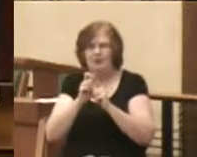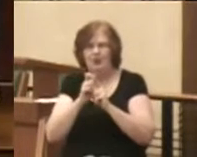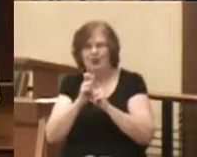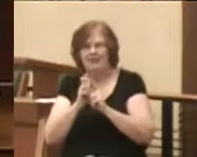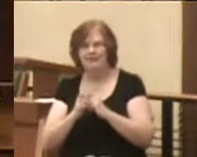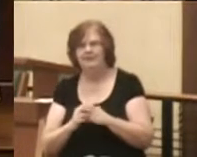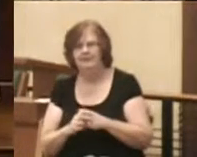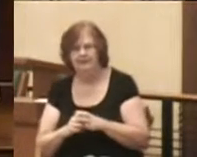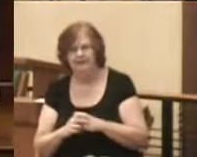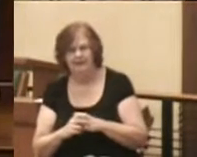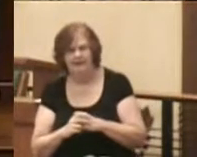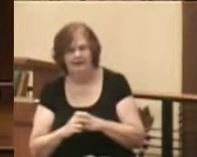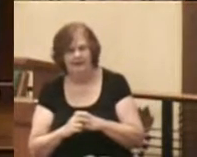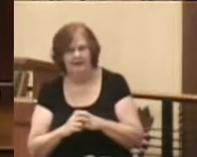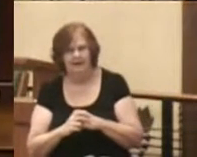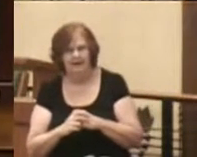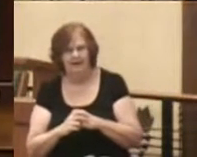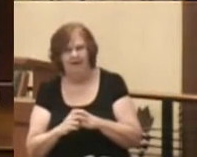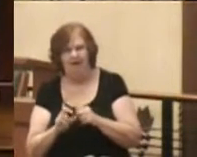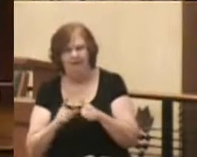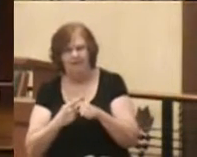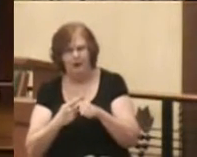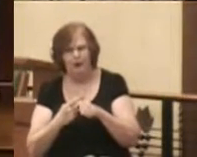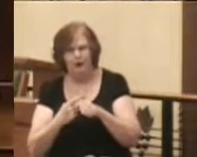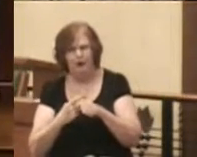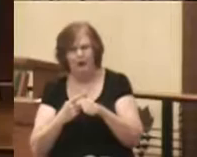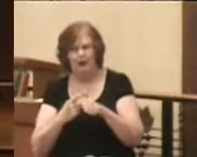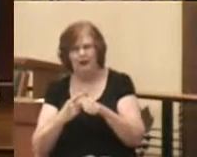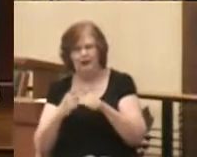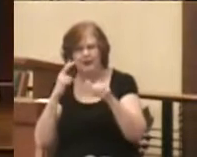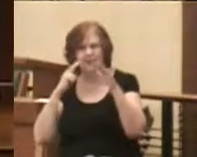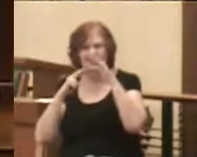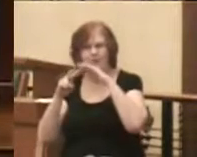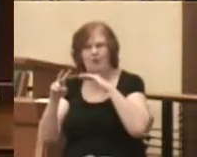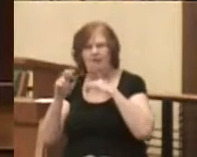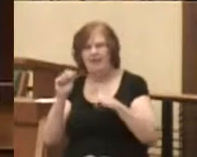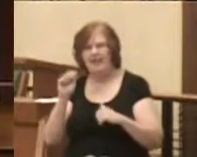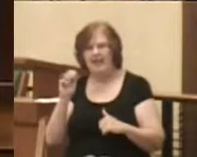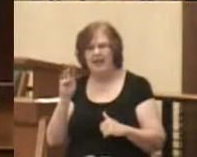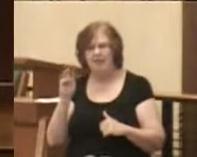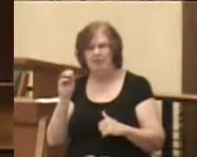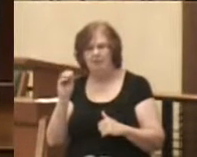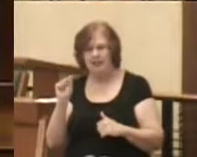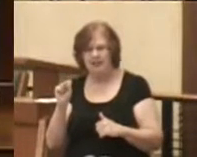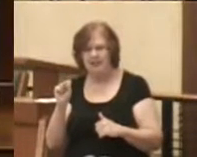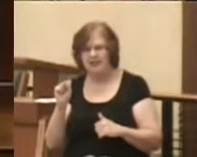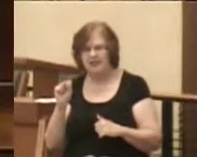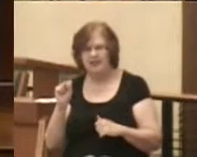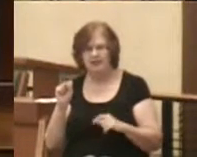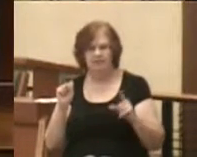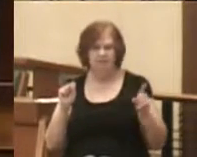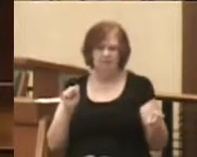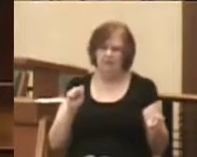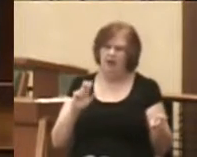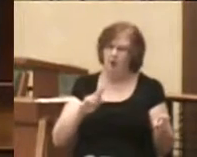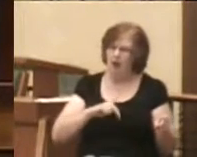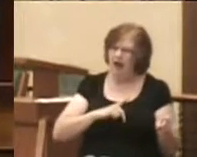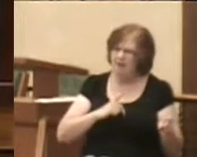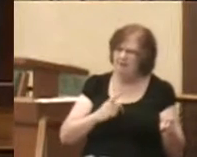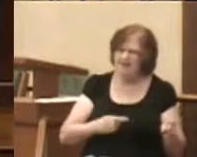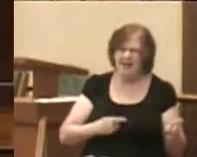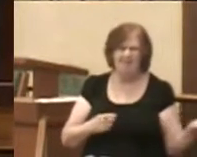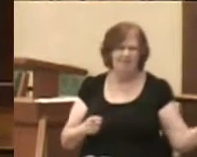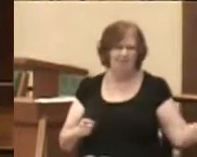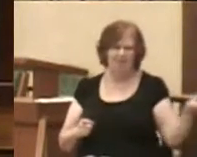First, the prophet Amos, he is very upset with those